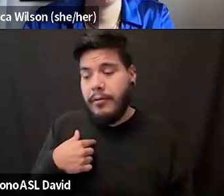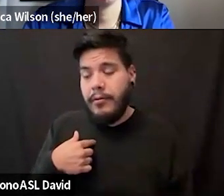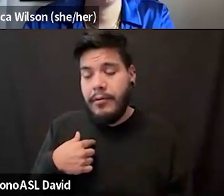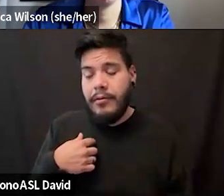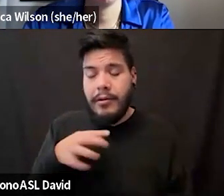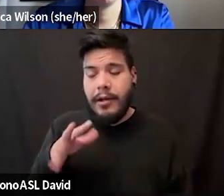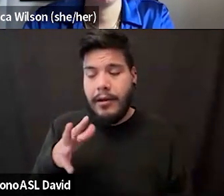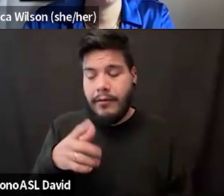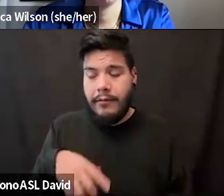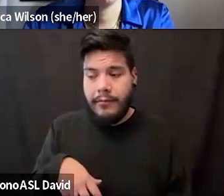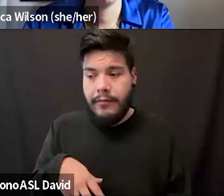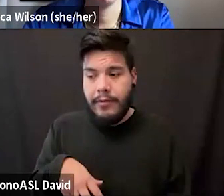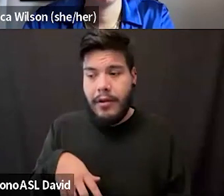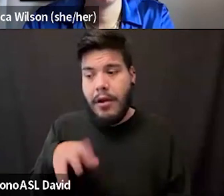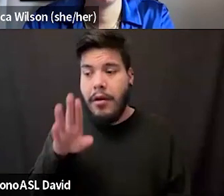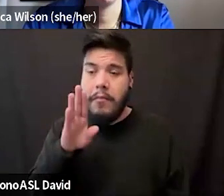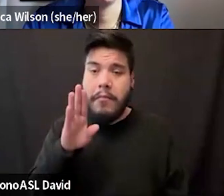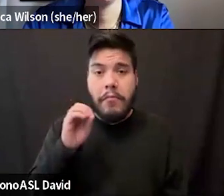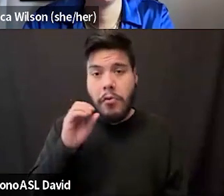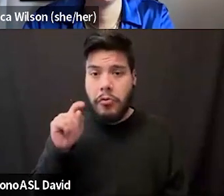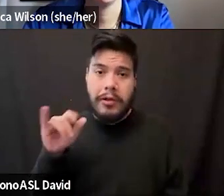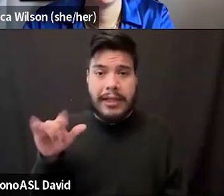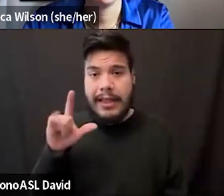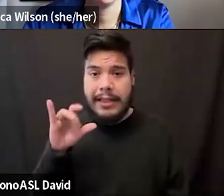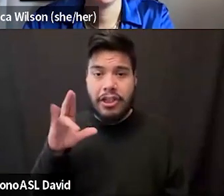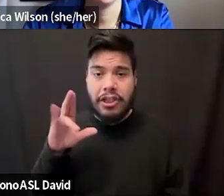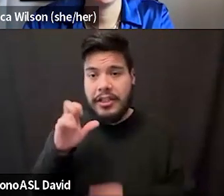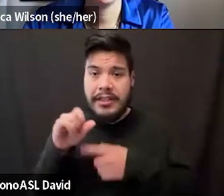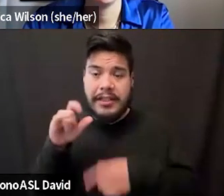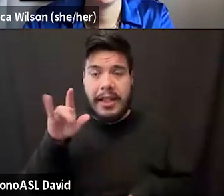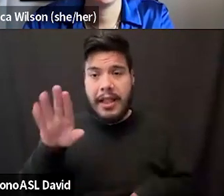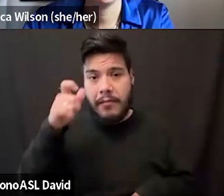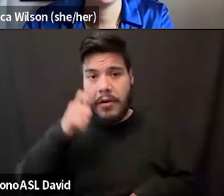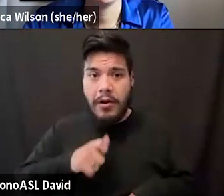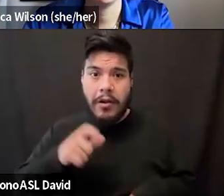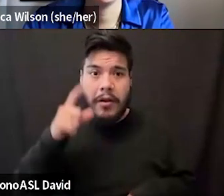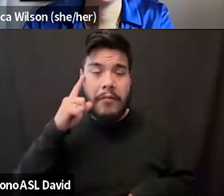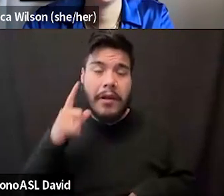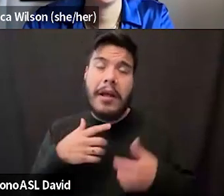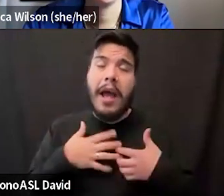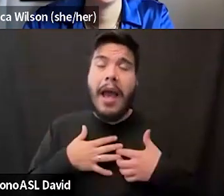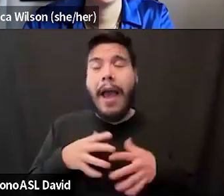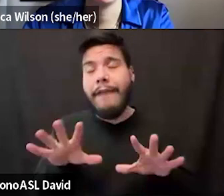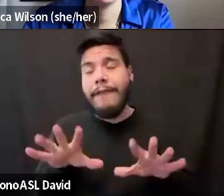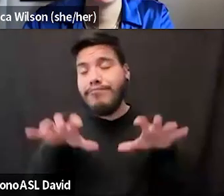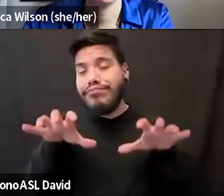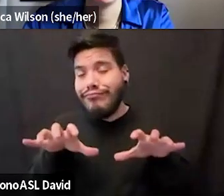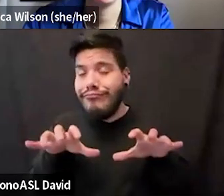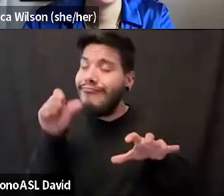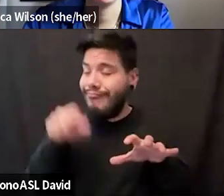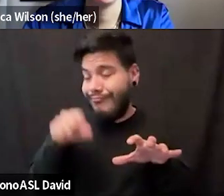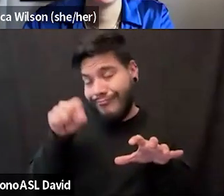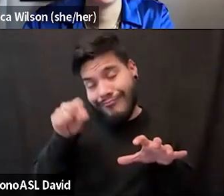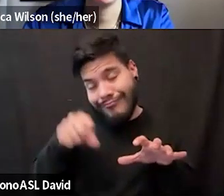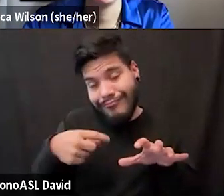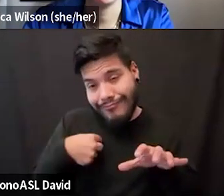a bootylicious club girl, because I do have a sizable juicy booty. And, uh,